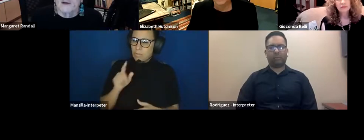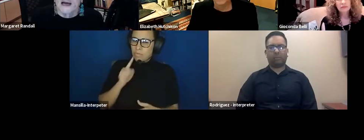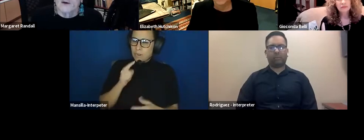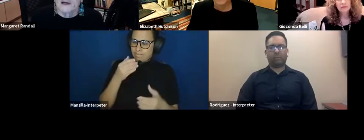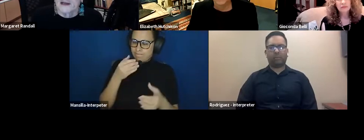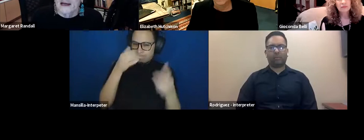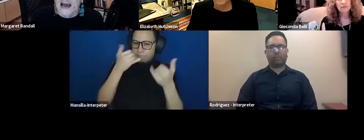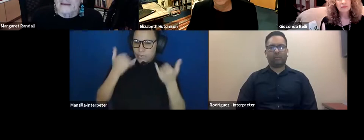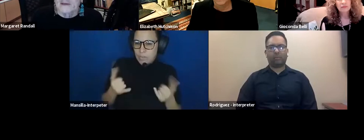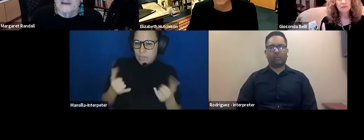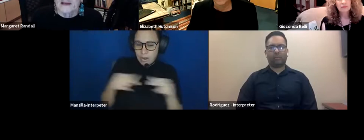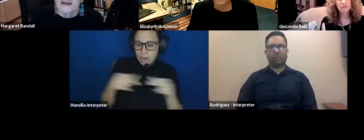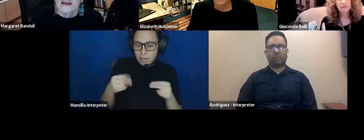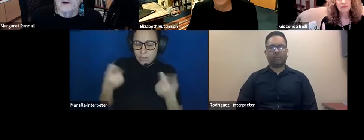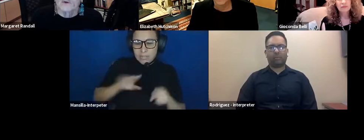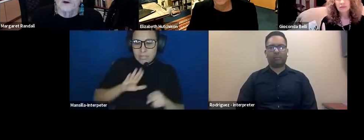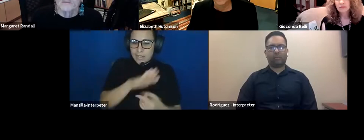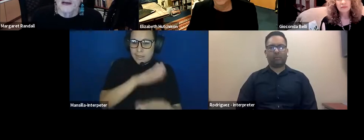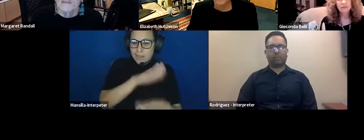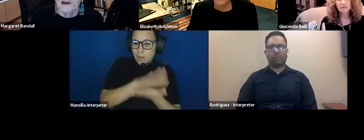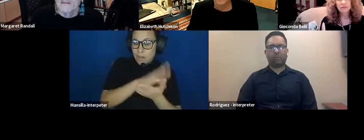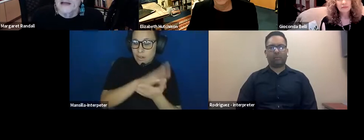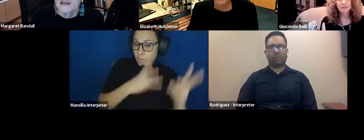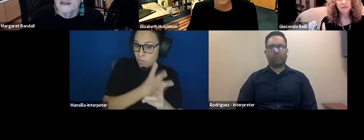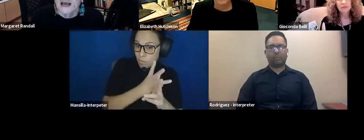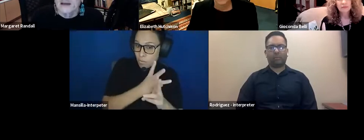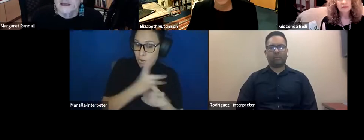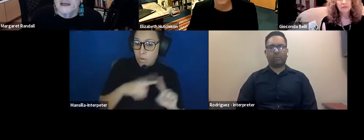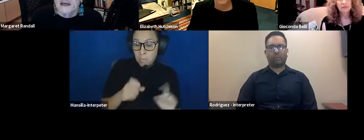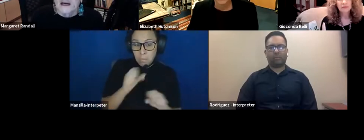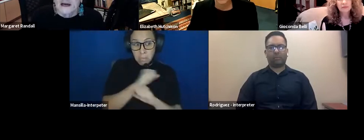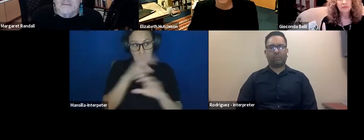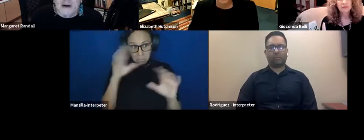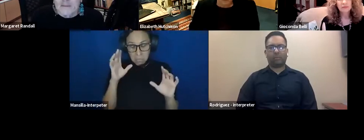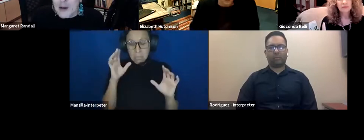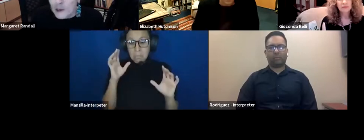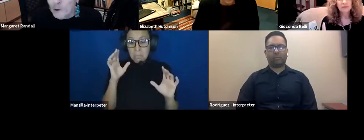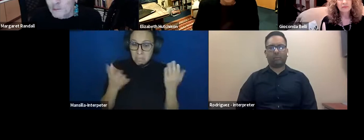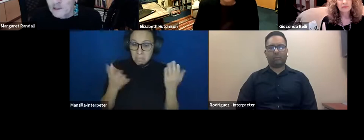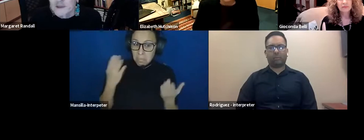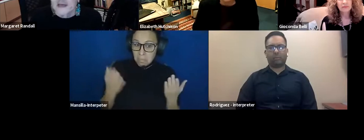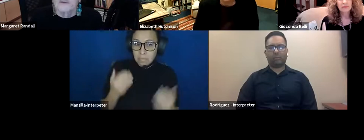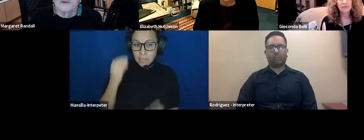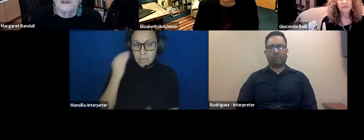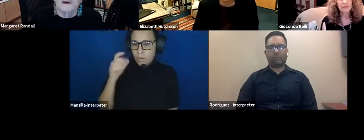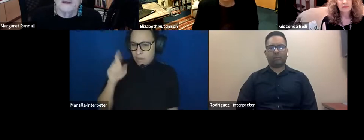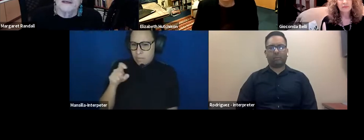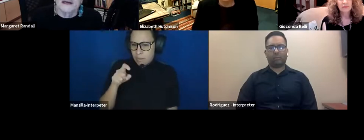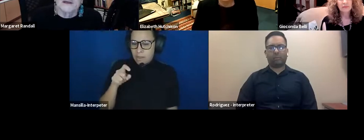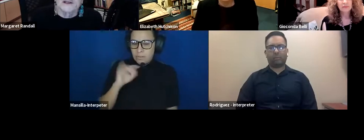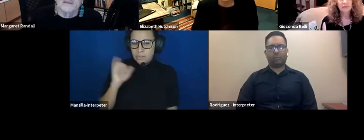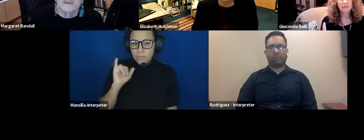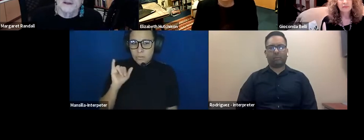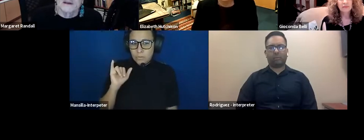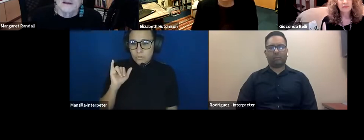Nicaragua now in the academy in the academic world, but I imagine it can't be. I know it must be influenced by the